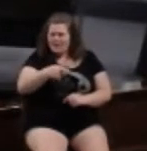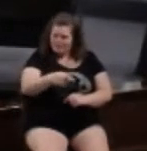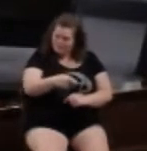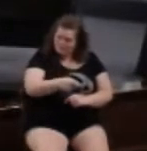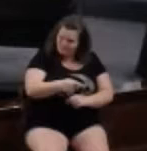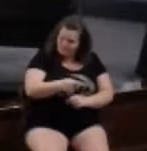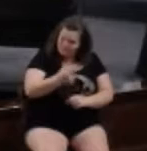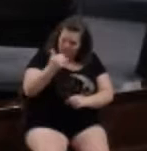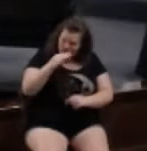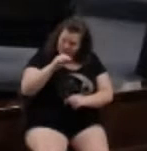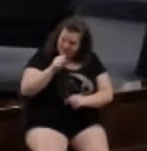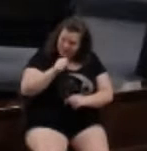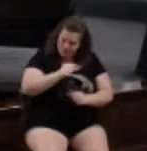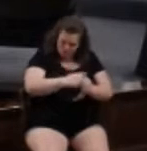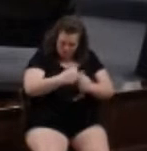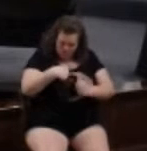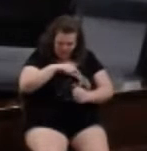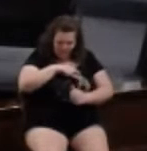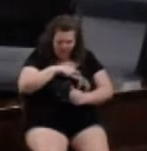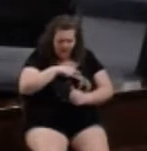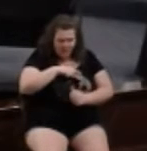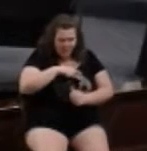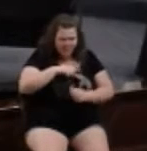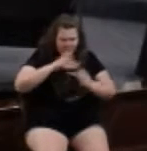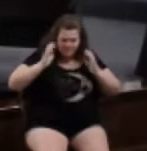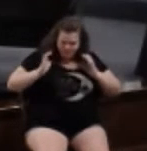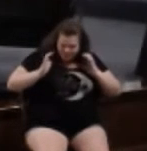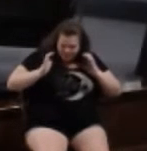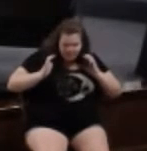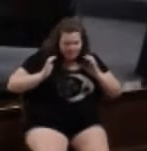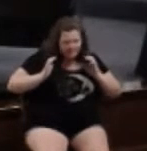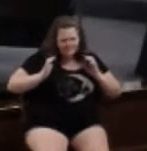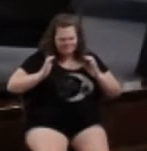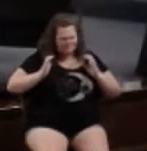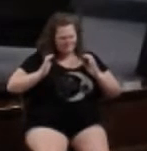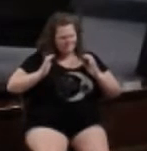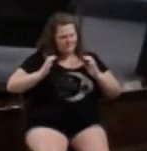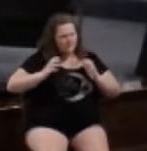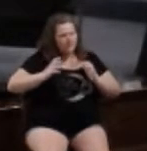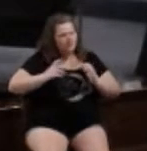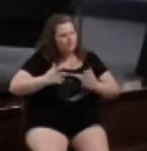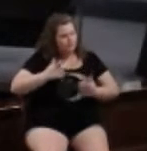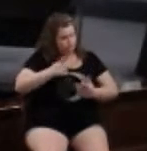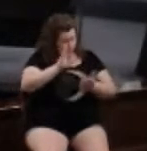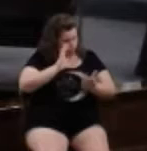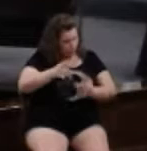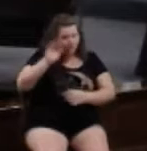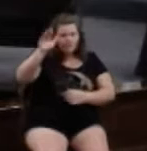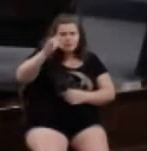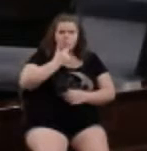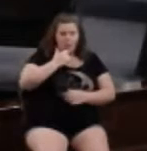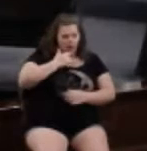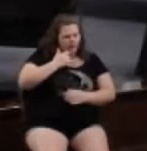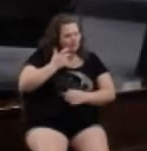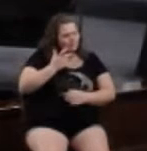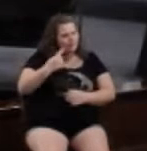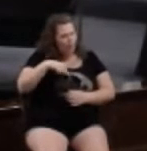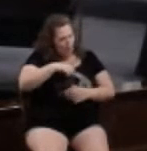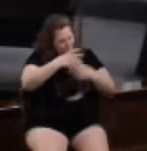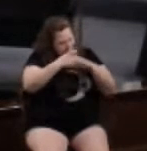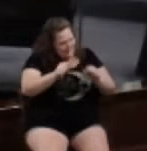that neither we nor our fathers were able to bear? Don't you believe that all are saved the same way by the free gift of the Lord Jesus?